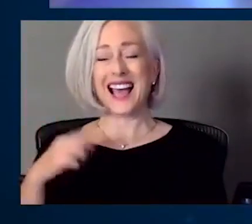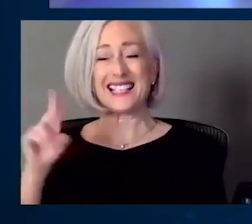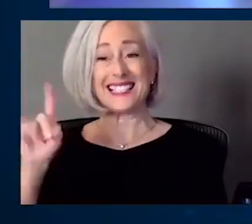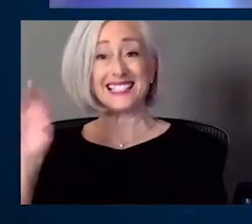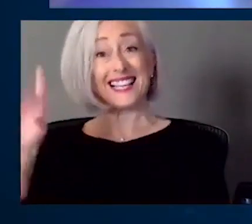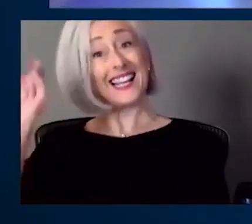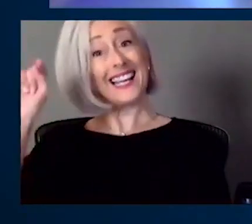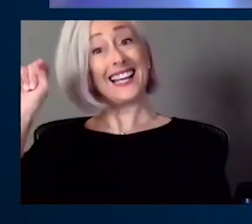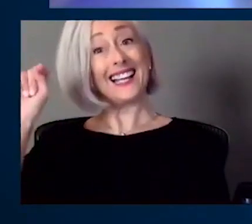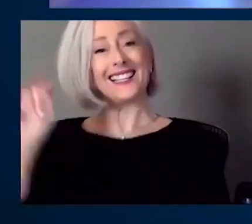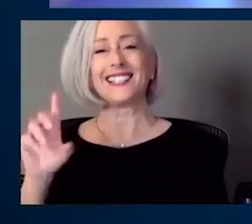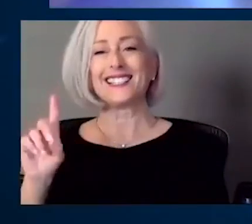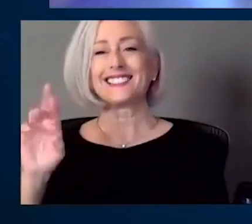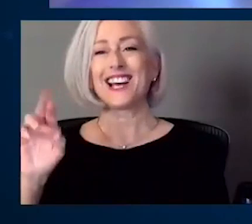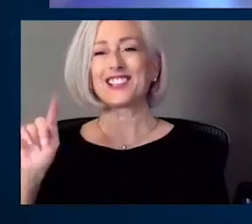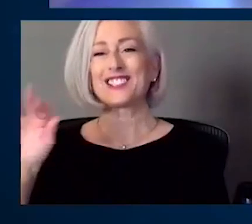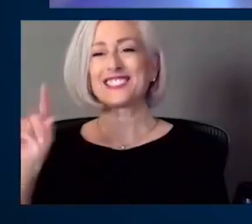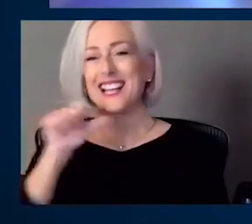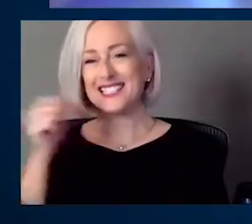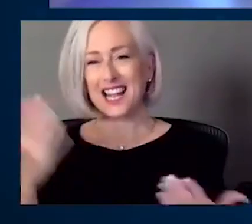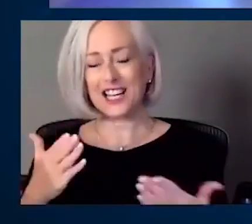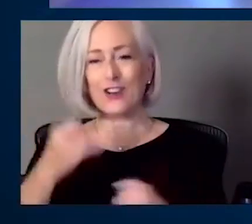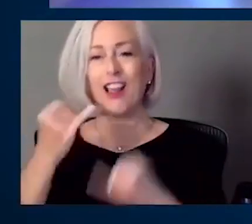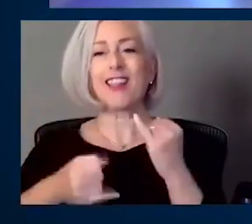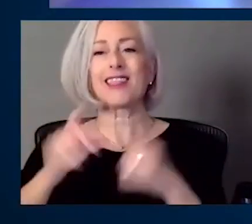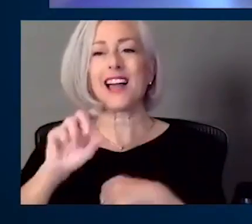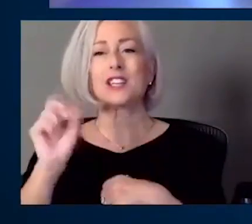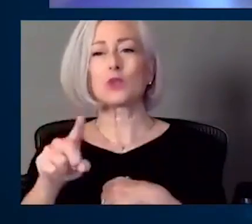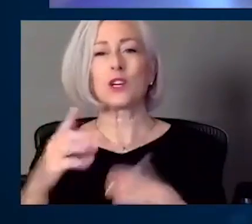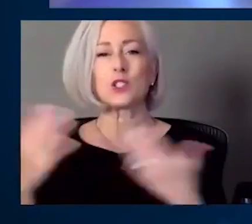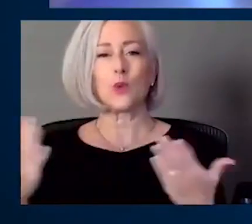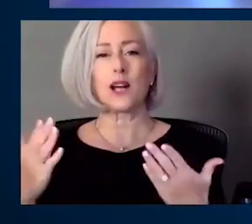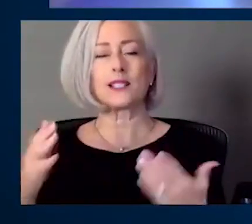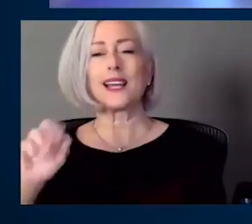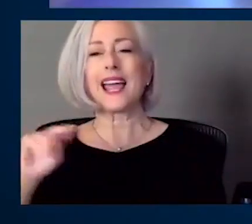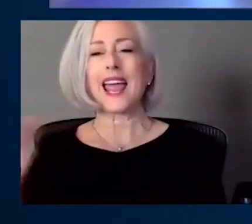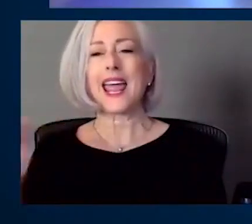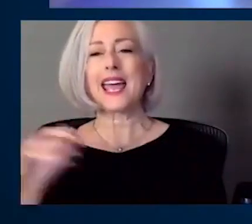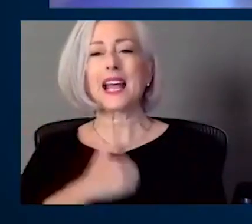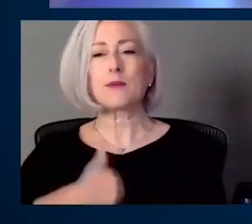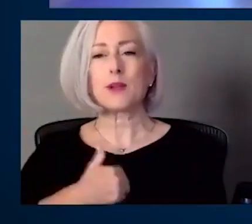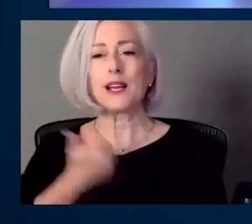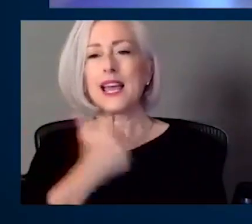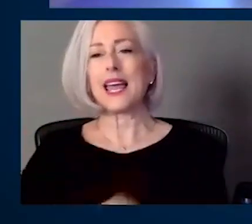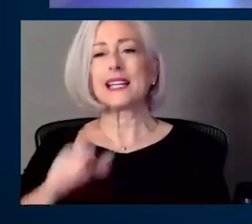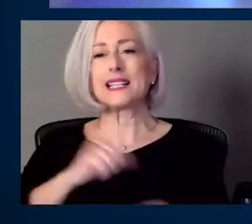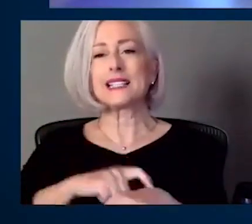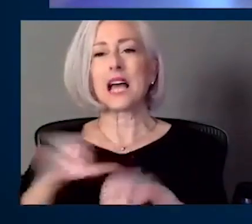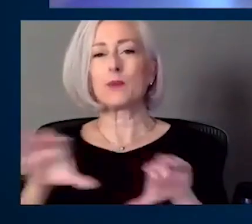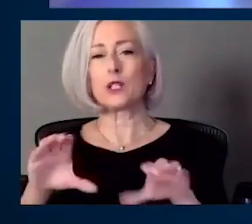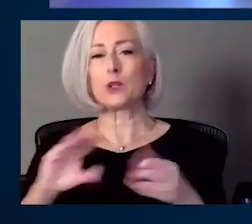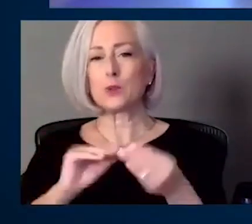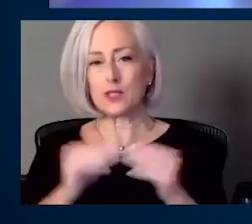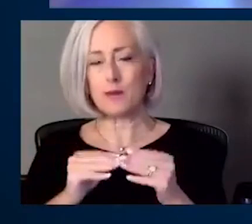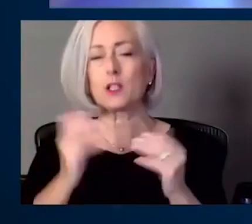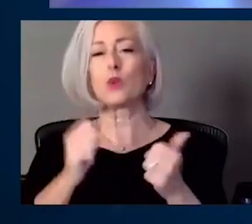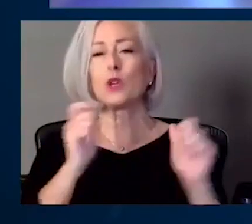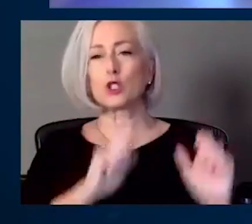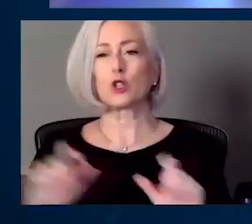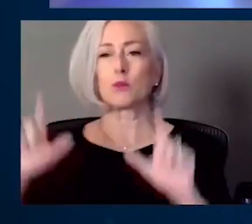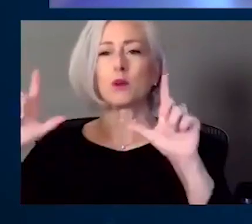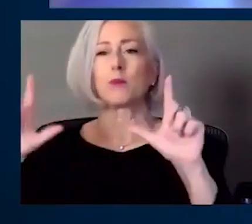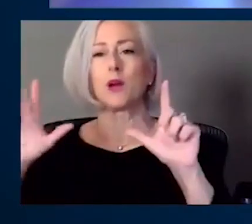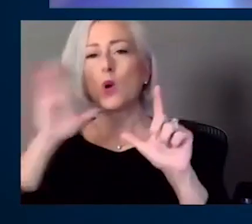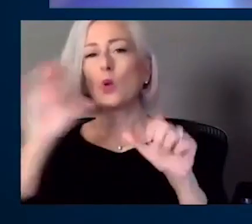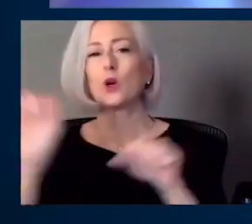question goes to Ann. Okay. And Ann, I apologize. Anytime we do numbers, we should always put them up on the screen. So we will work ahead of time on this